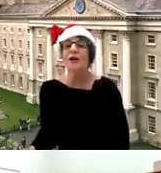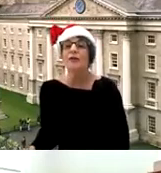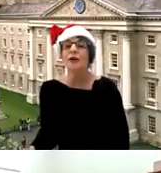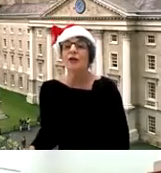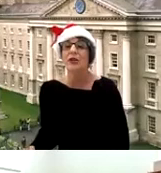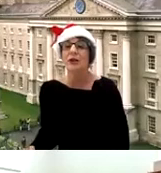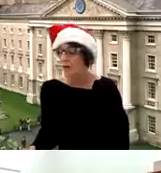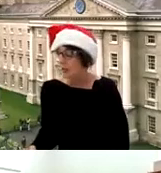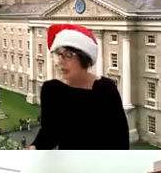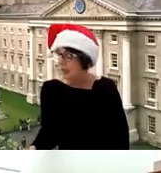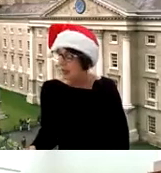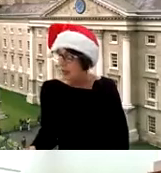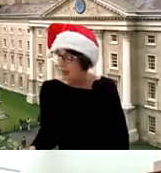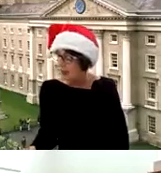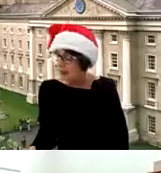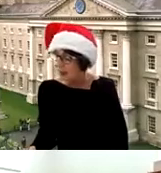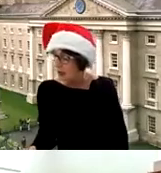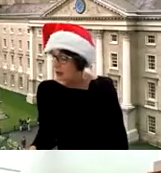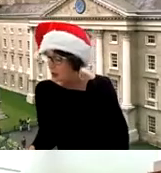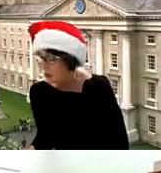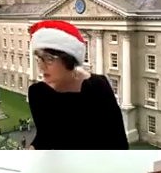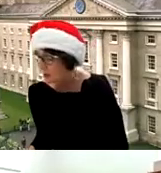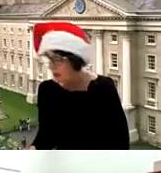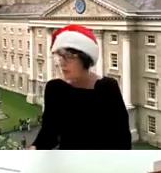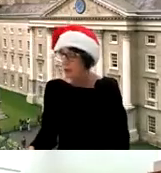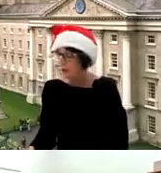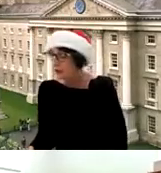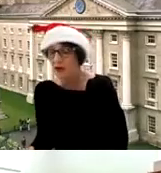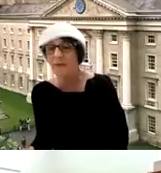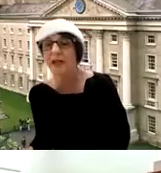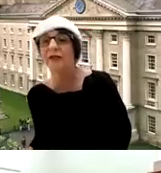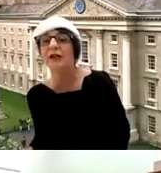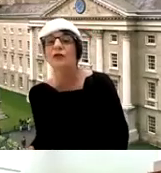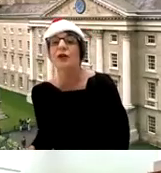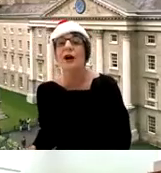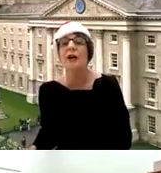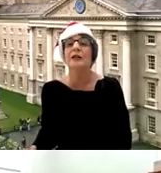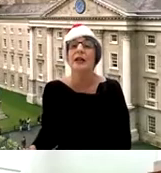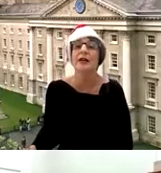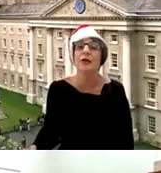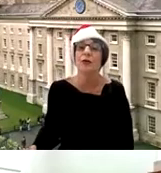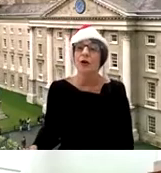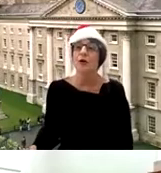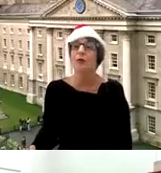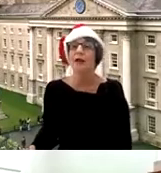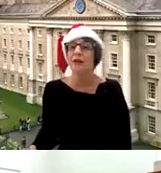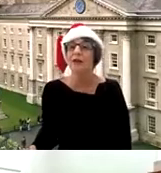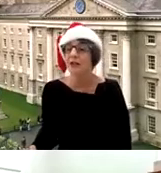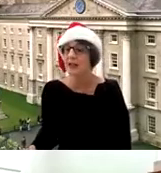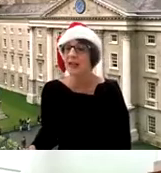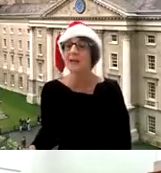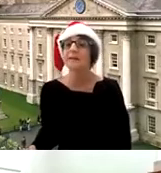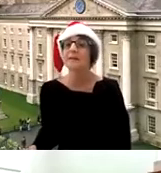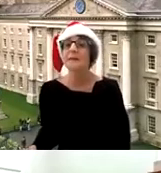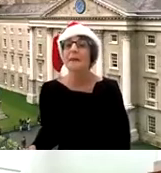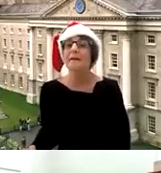una works in retail and also is on the advisory committee of inclusion ireland and i know una will have a lot to